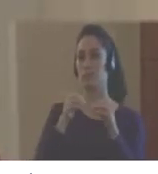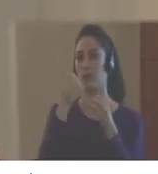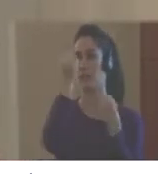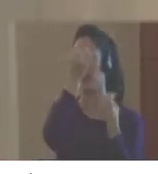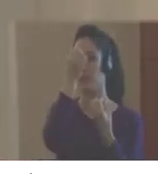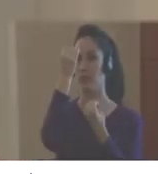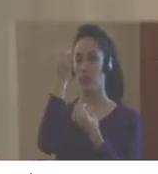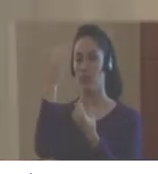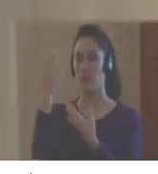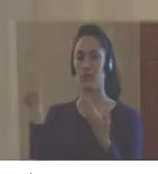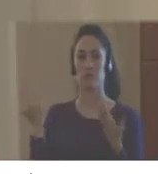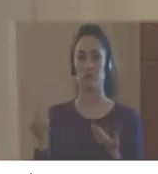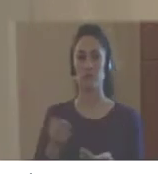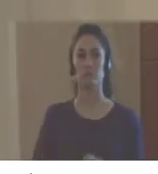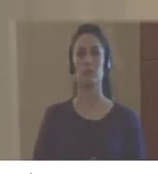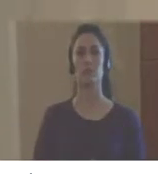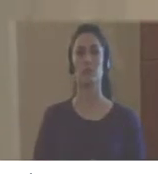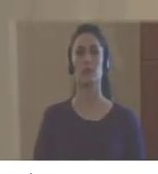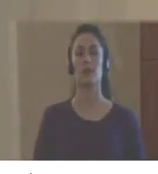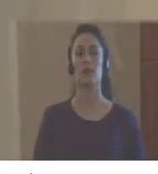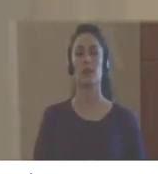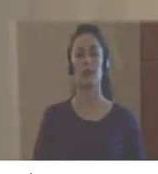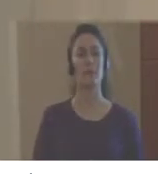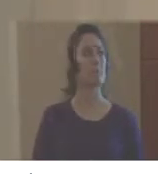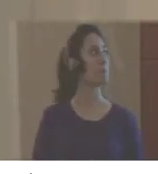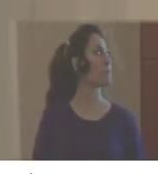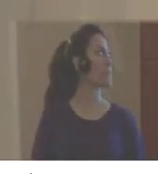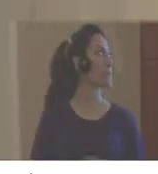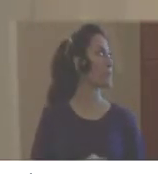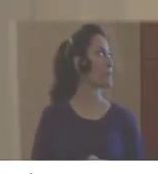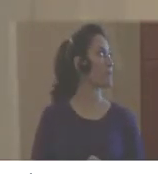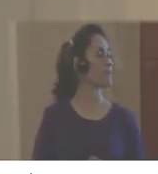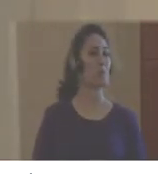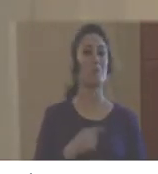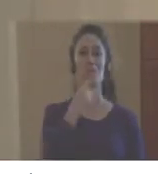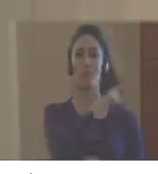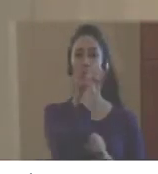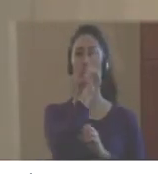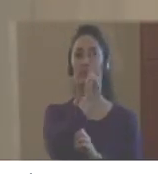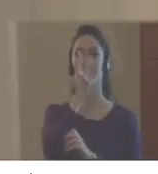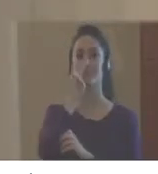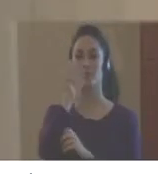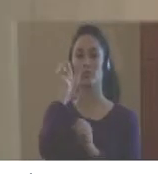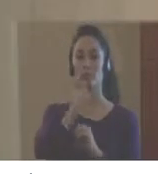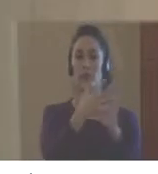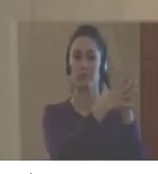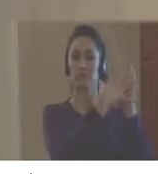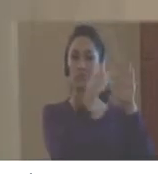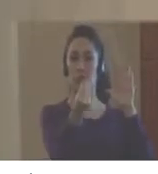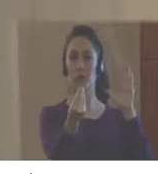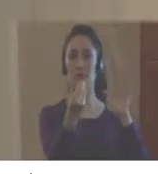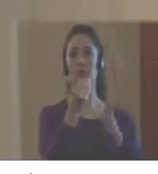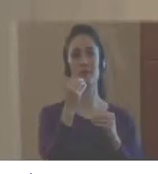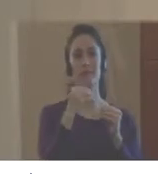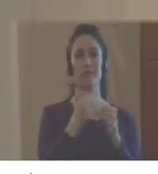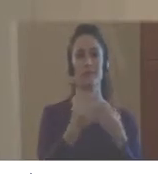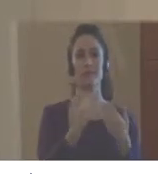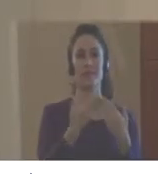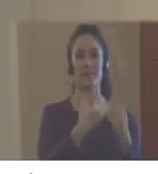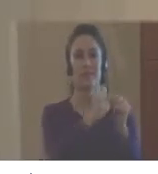you can get more information in this link, which is so easily